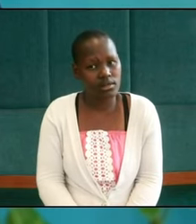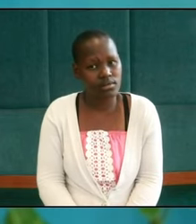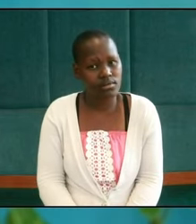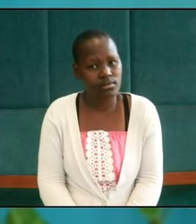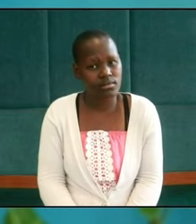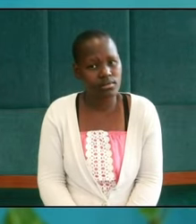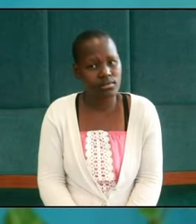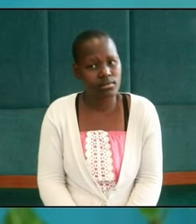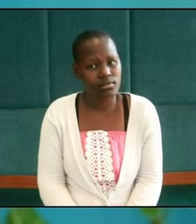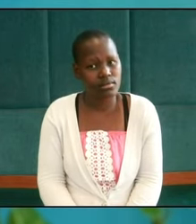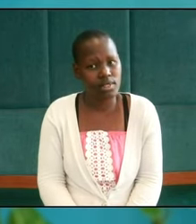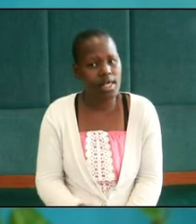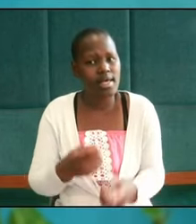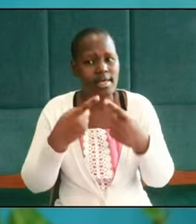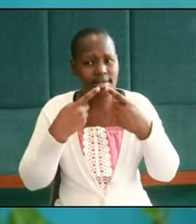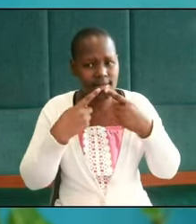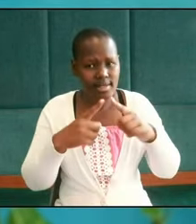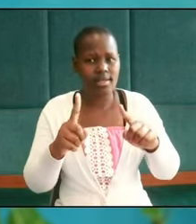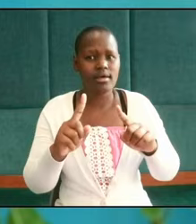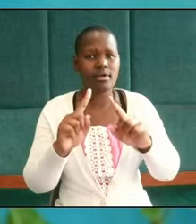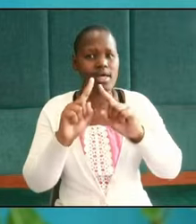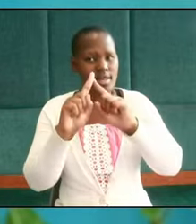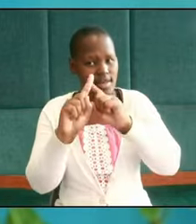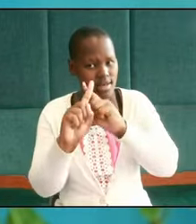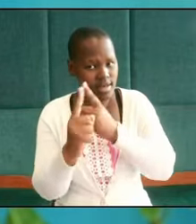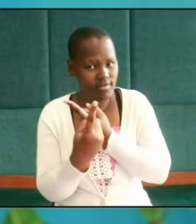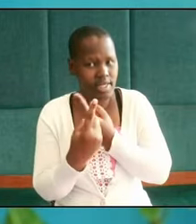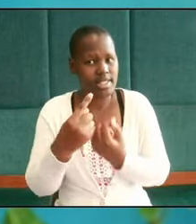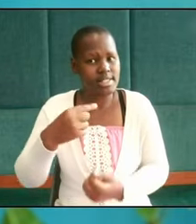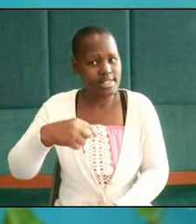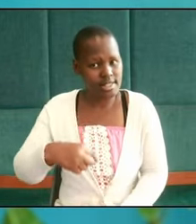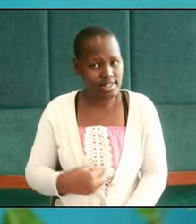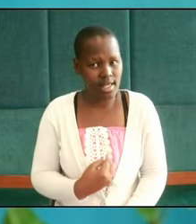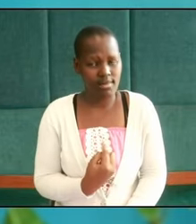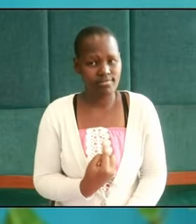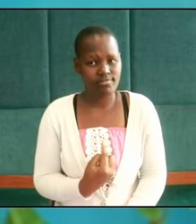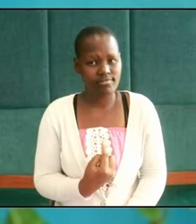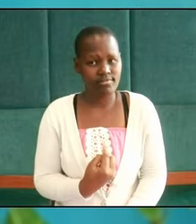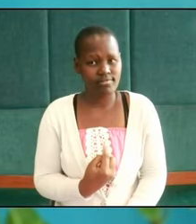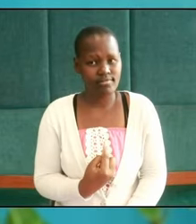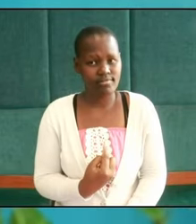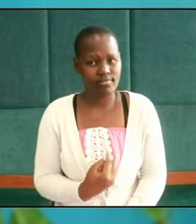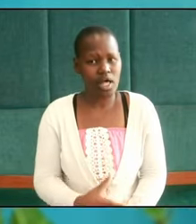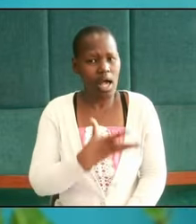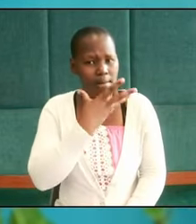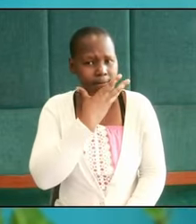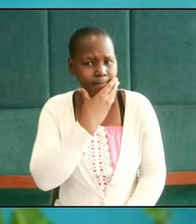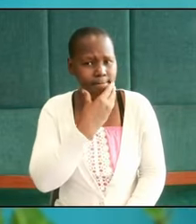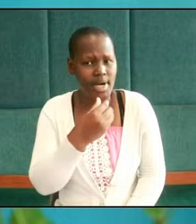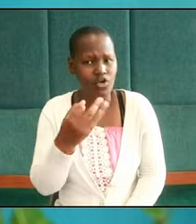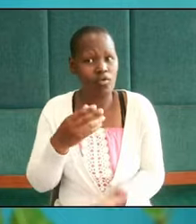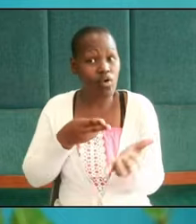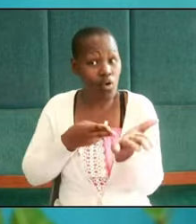being declared that he distinguished himself he was a man of honesty